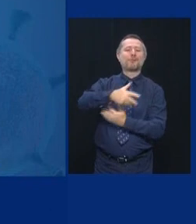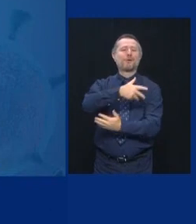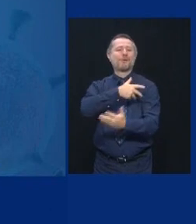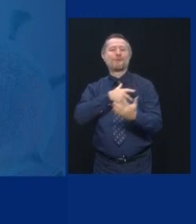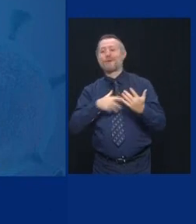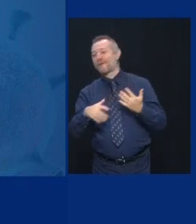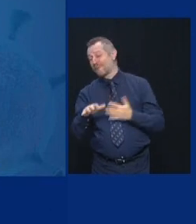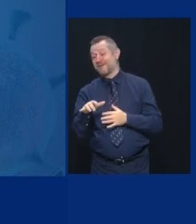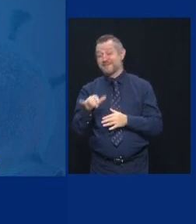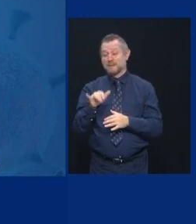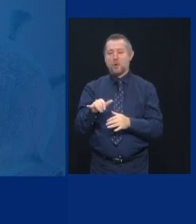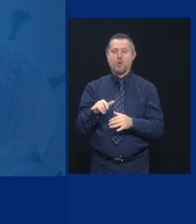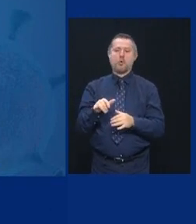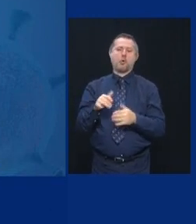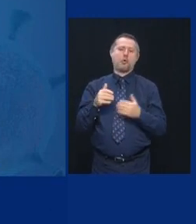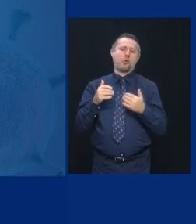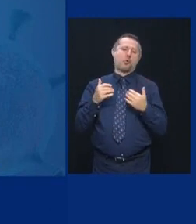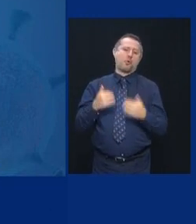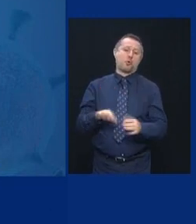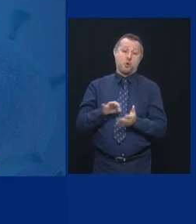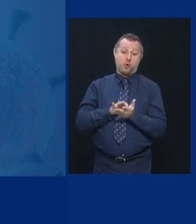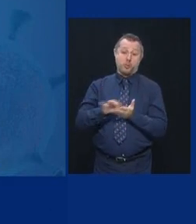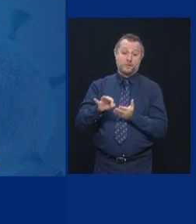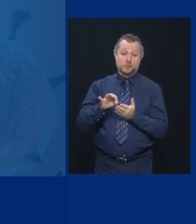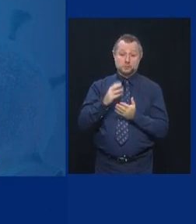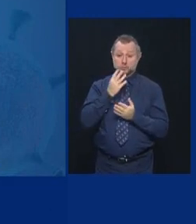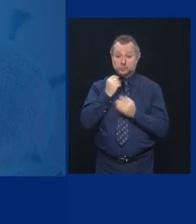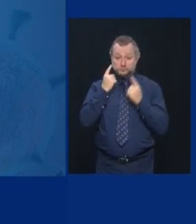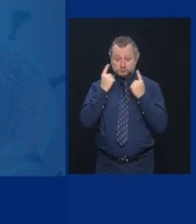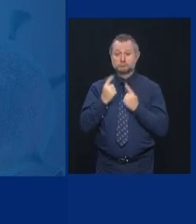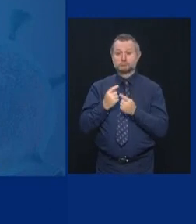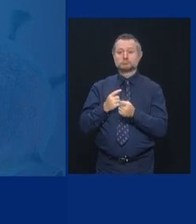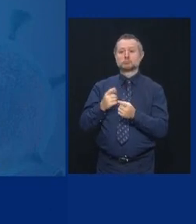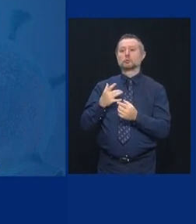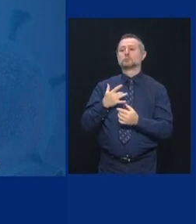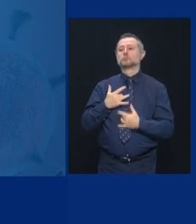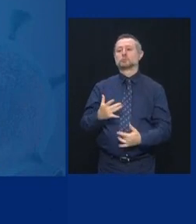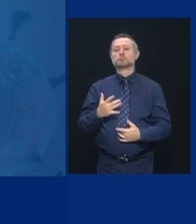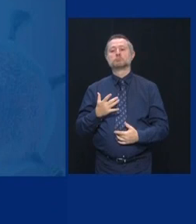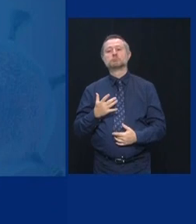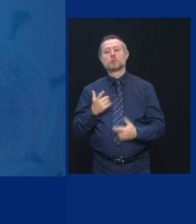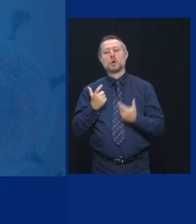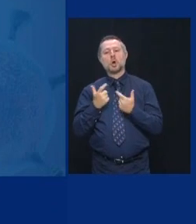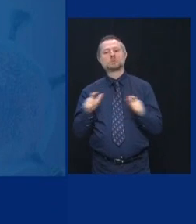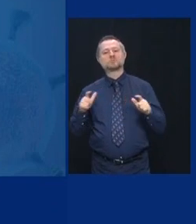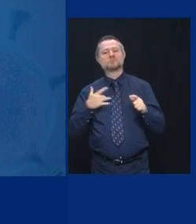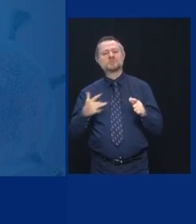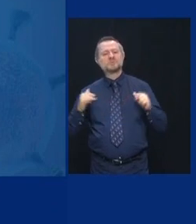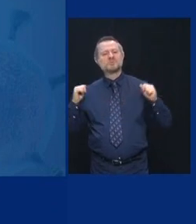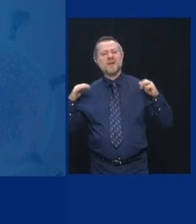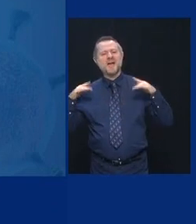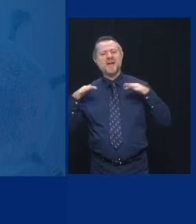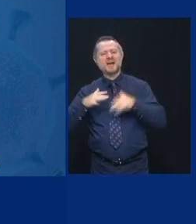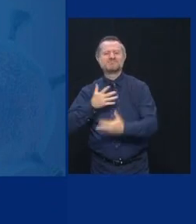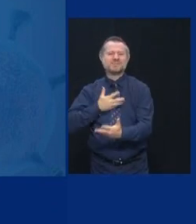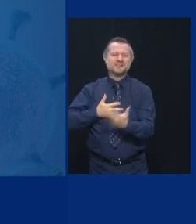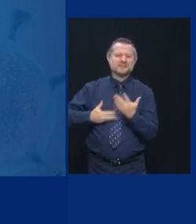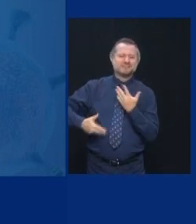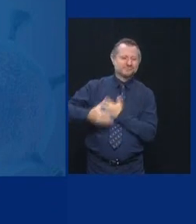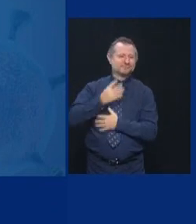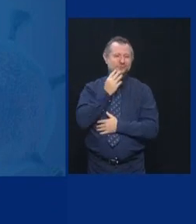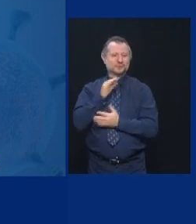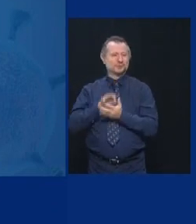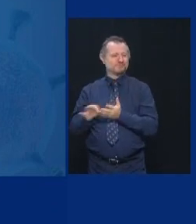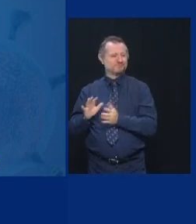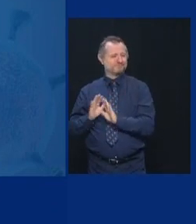Orthodox Jewish gatherings often are very, very large. And we've seen